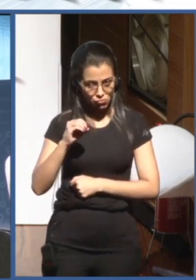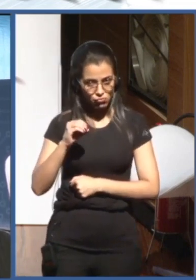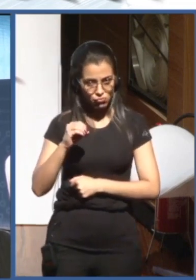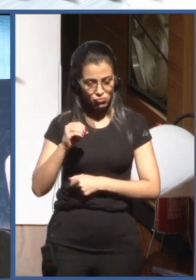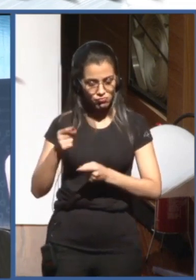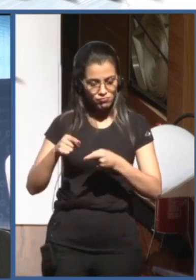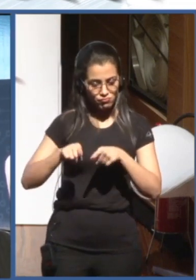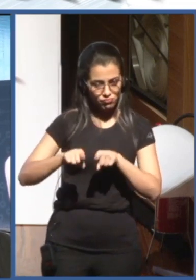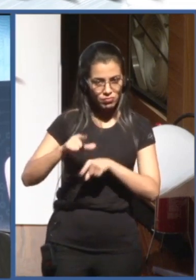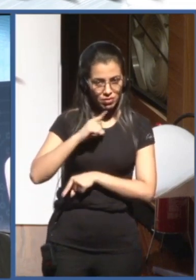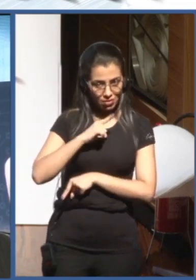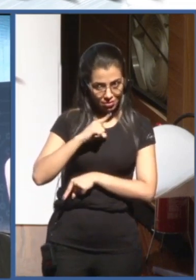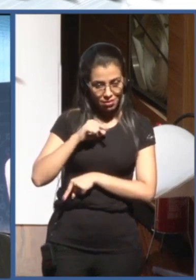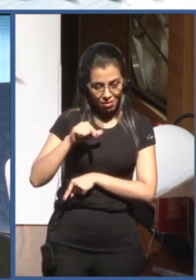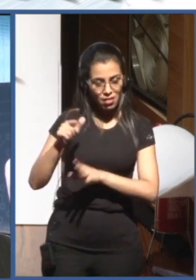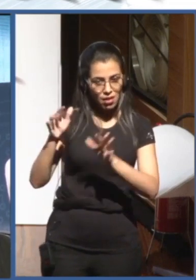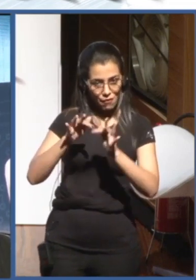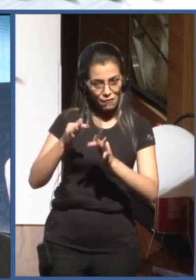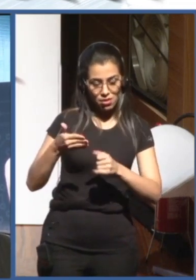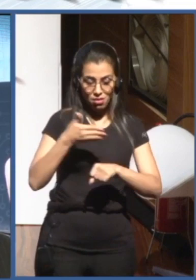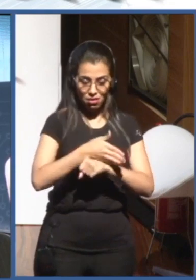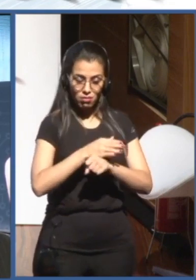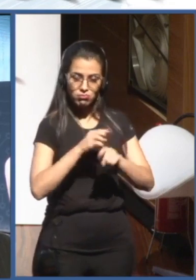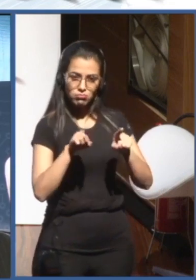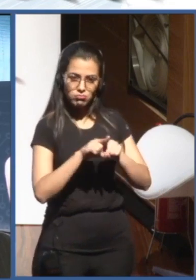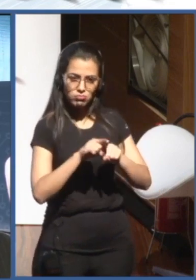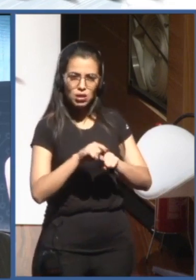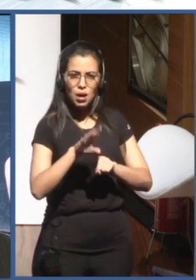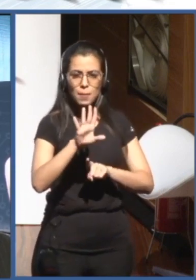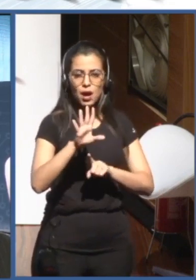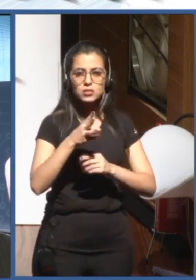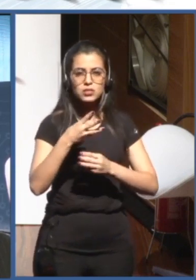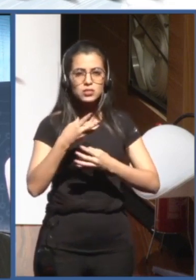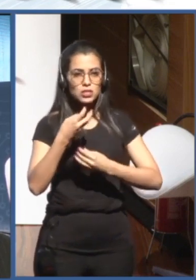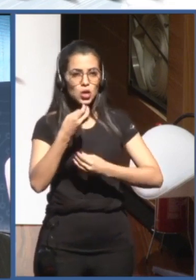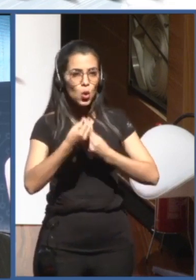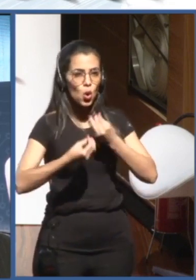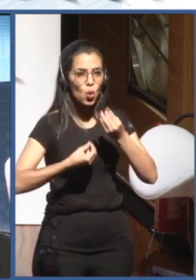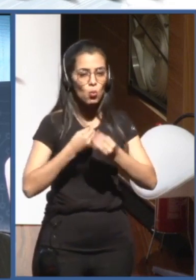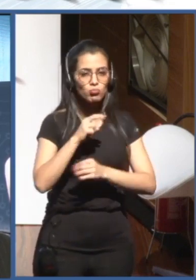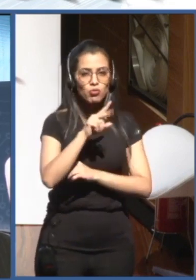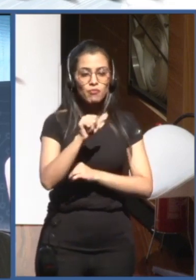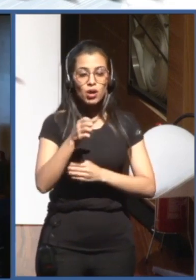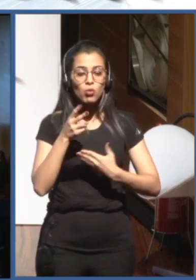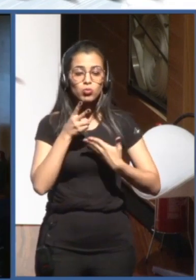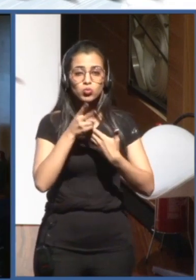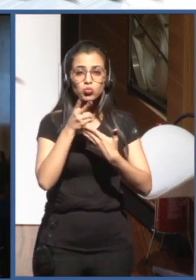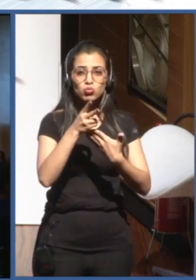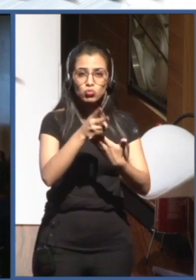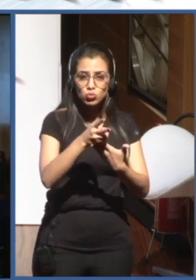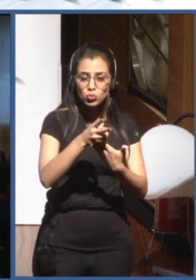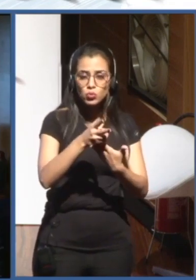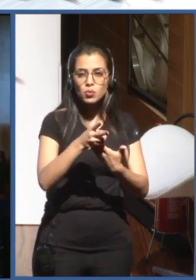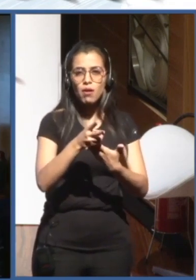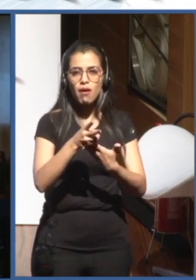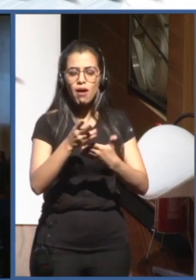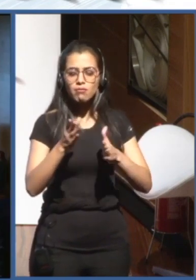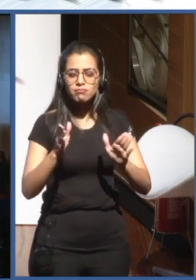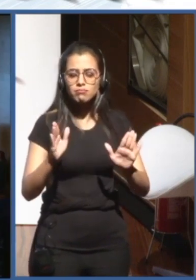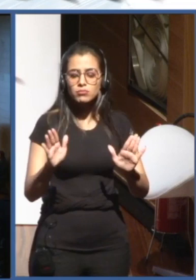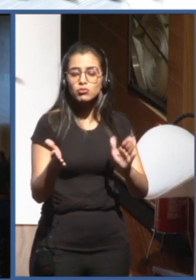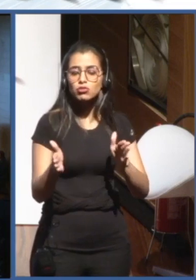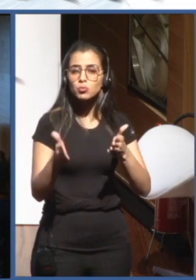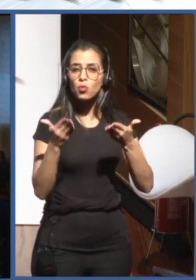how ITU will continue to foster these working groups and how we can foster the different synergies